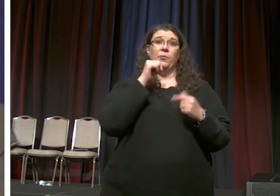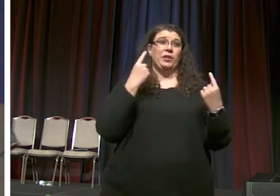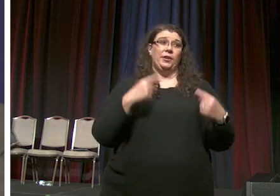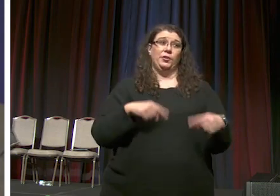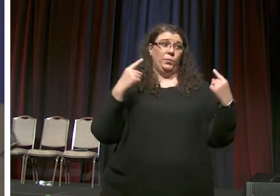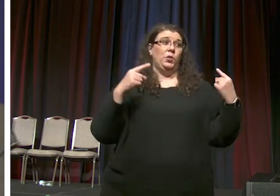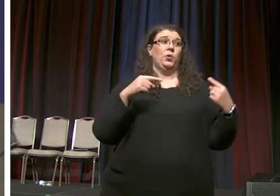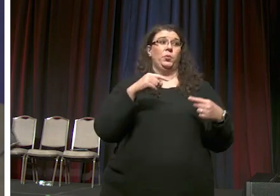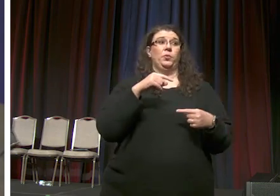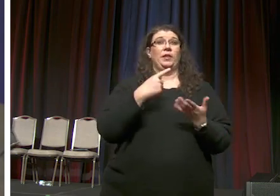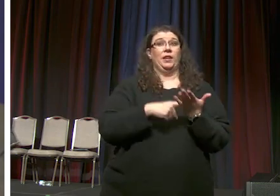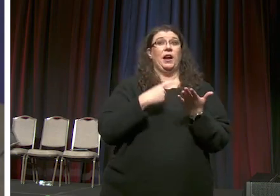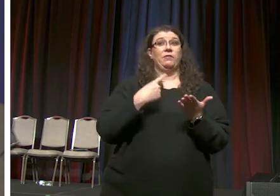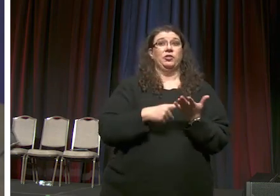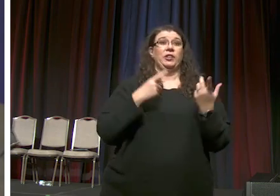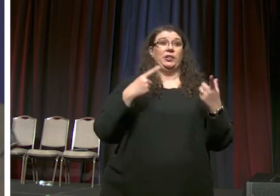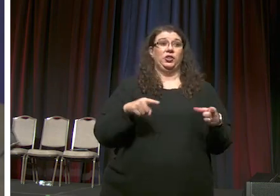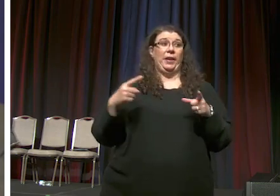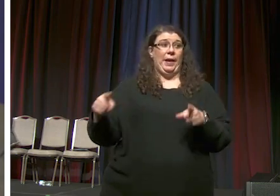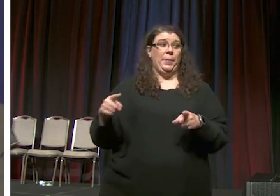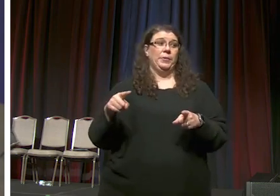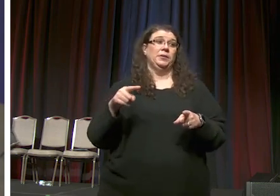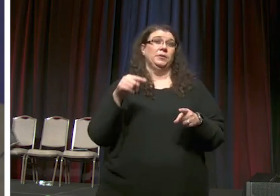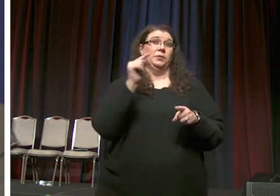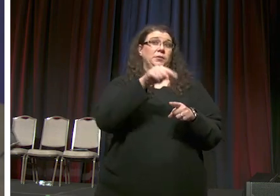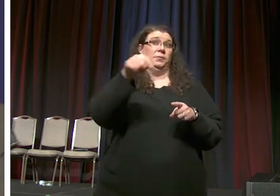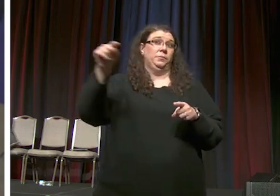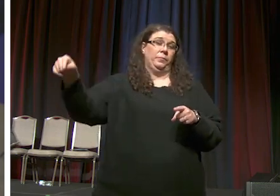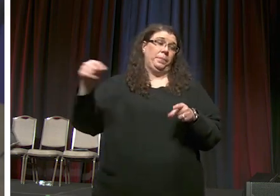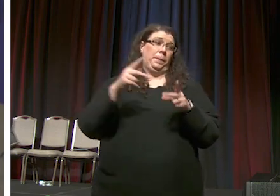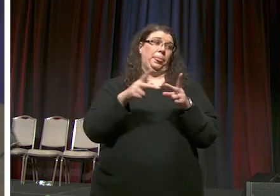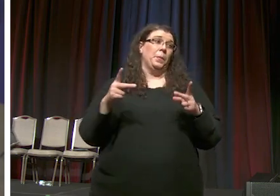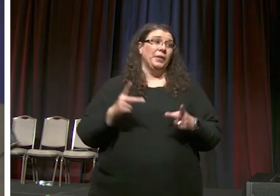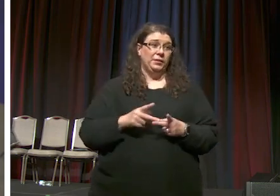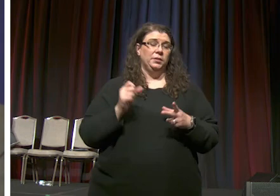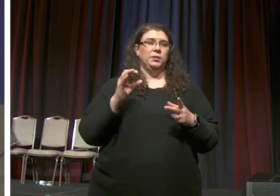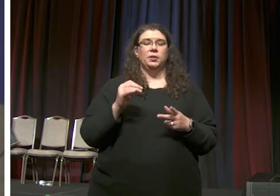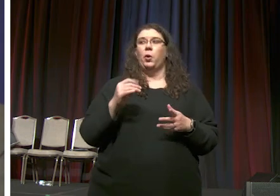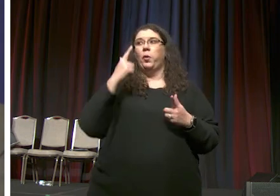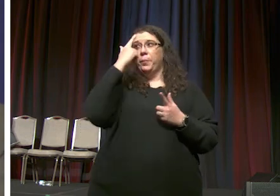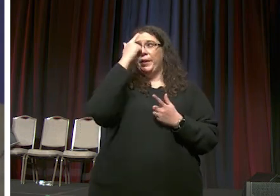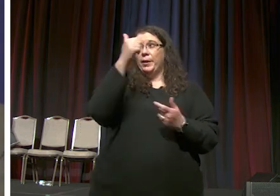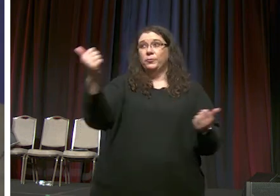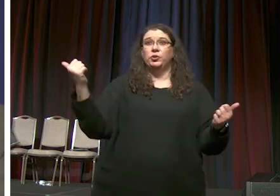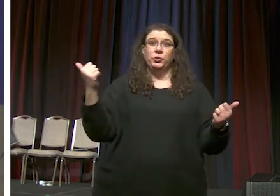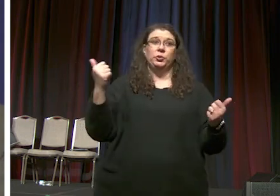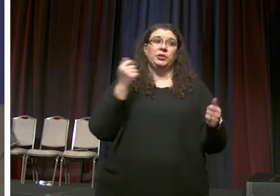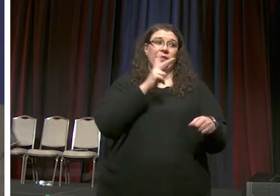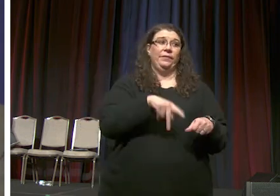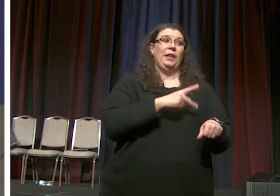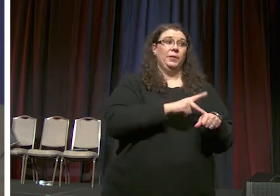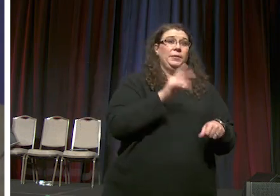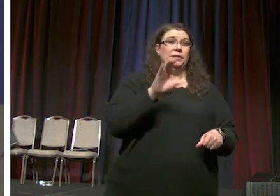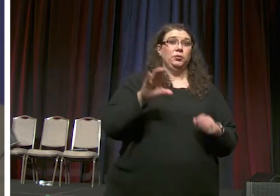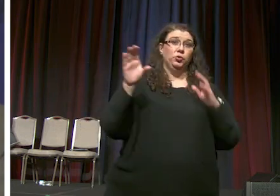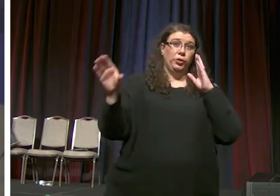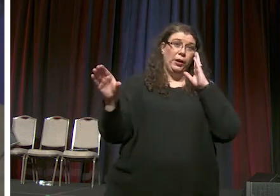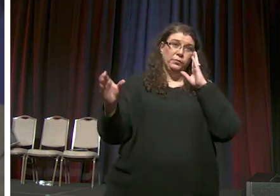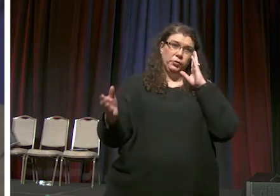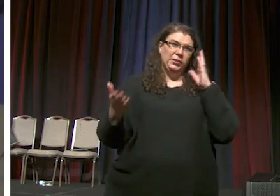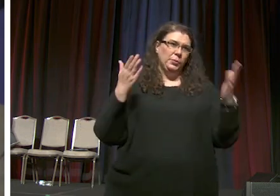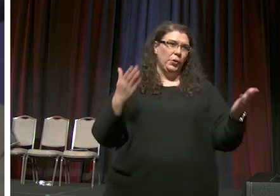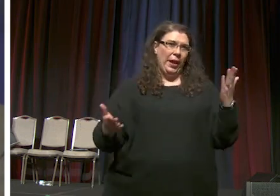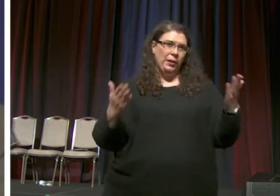that the conversation happens in a number of places so it would be up to um the philippine central conference